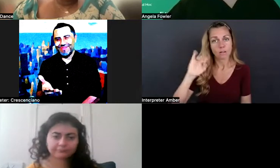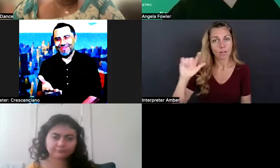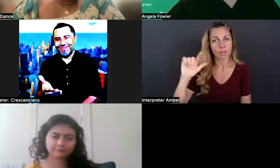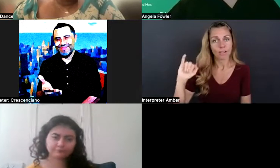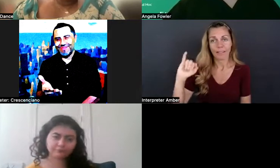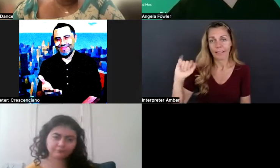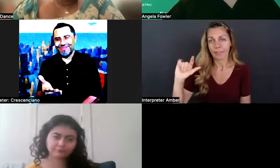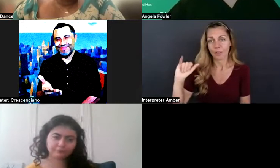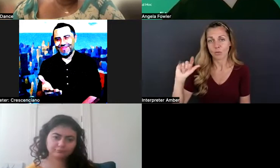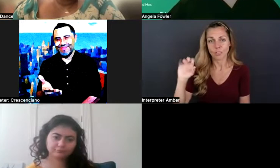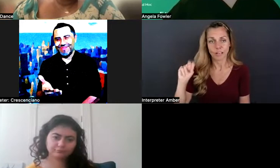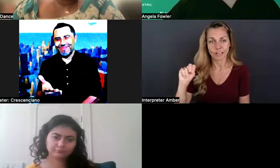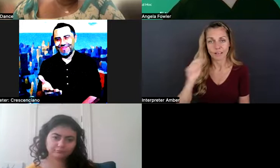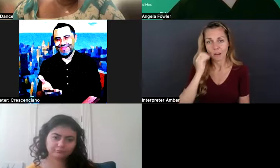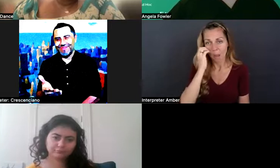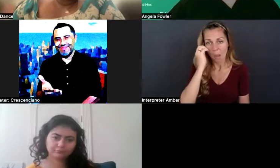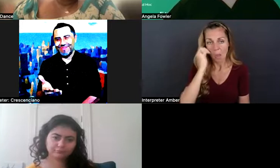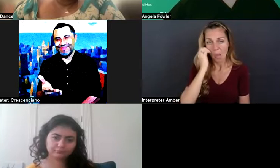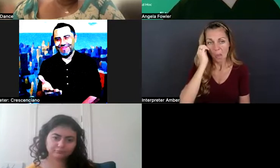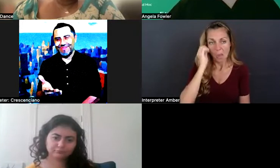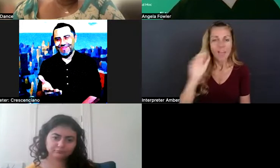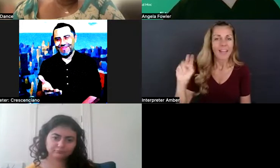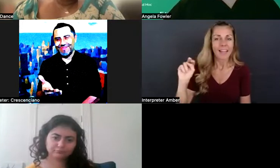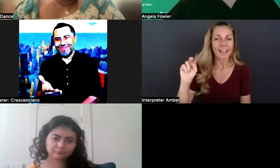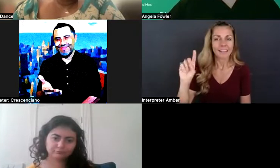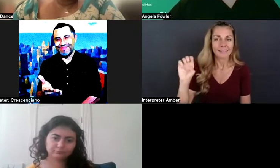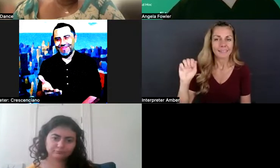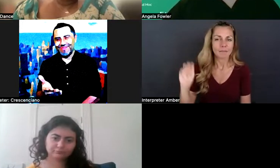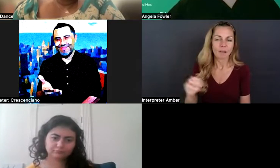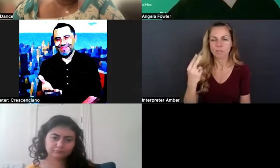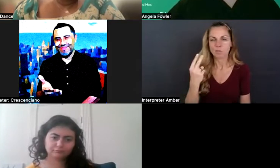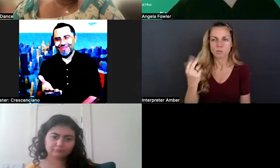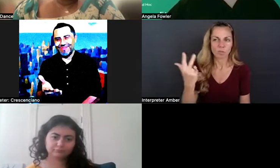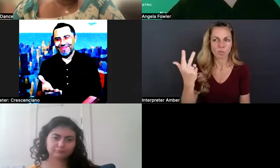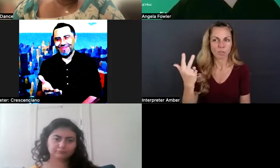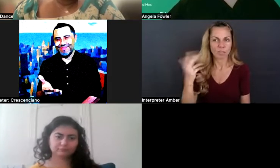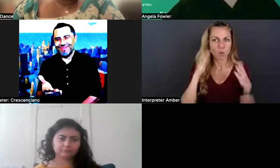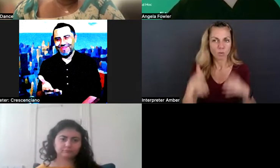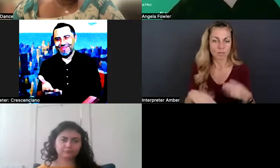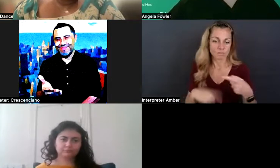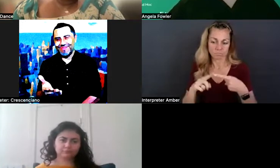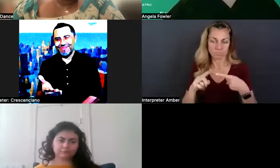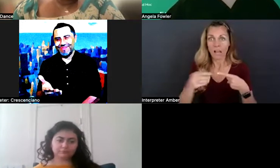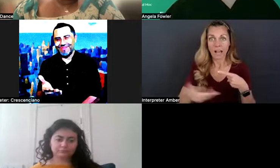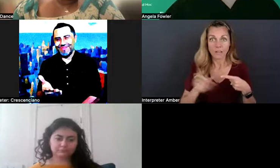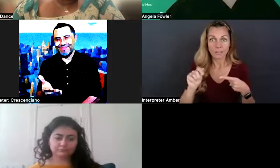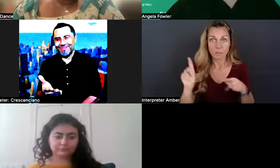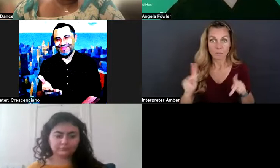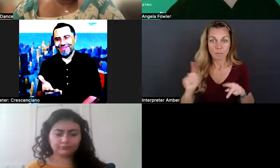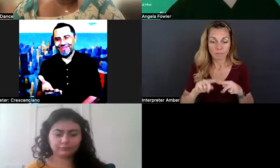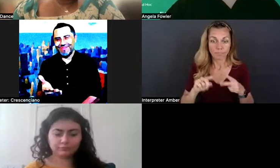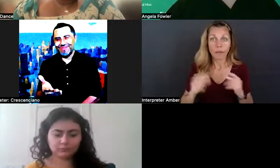has two, maybe three focuses. Number one, hire disabled people. Number two, promote them.